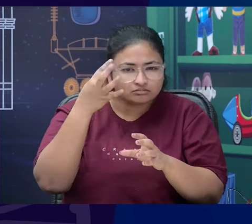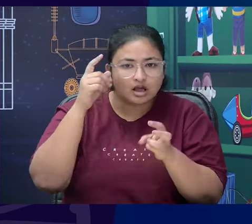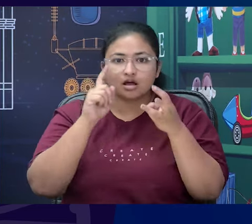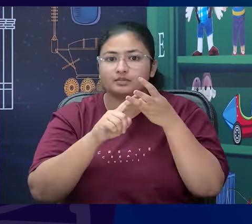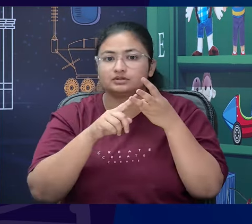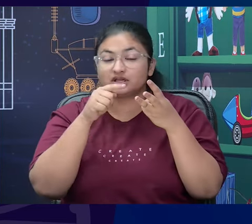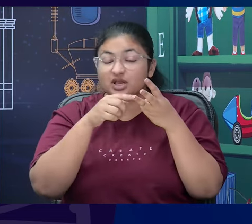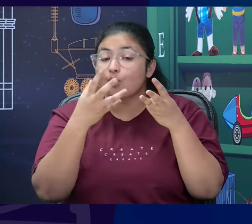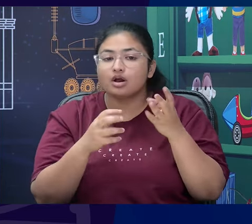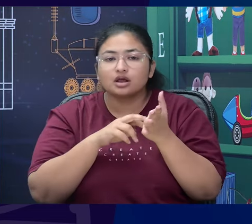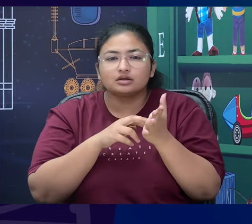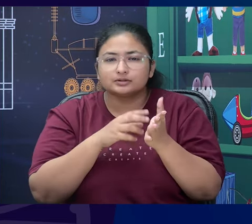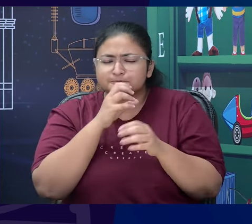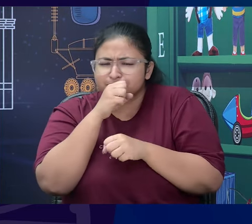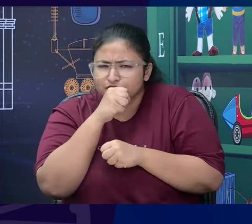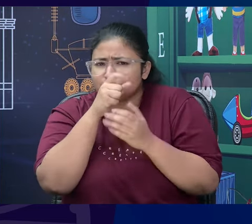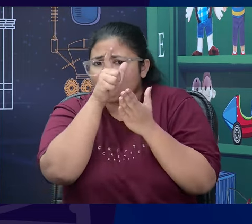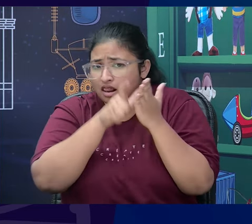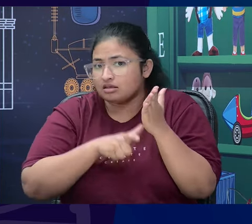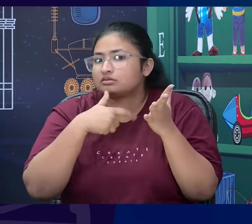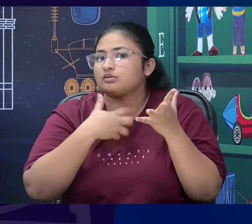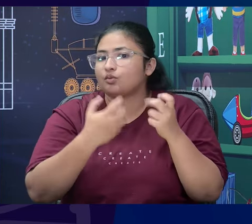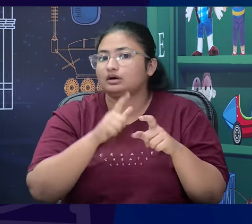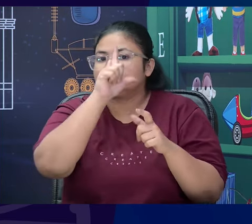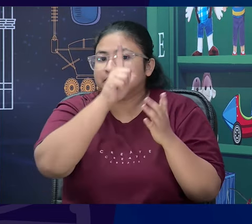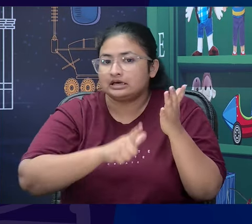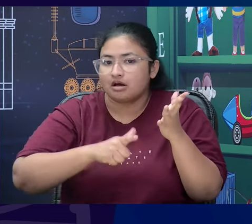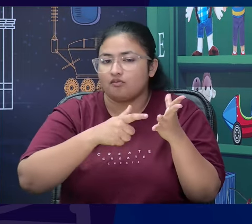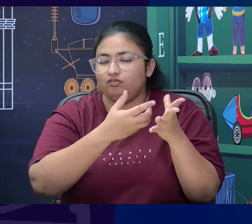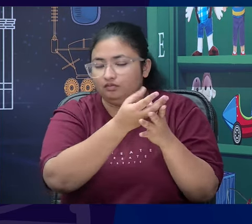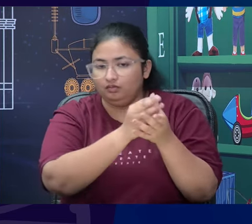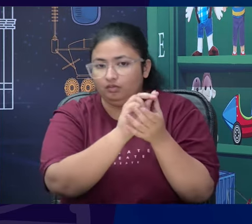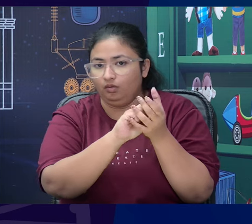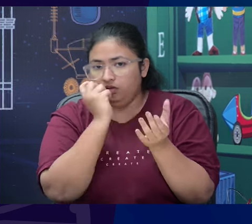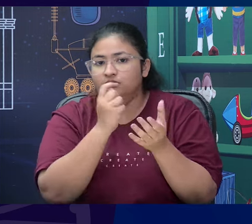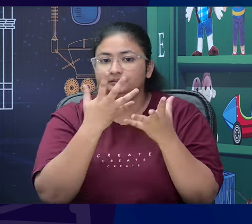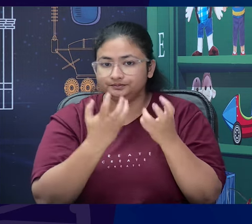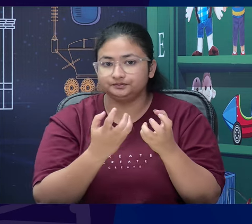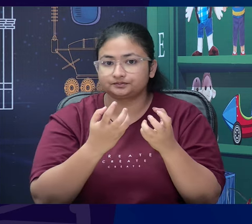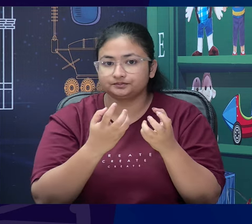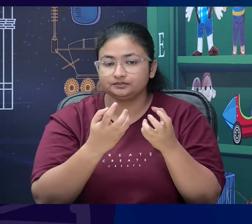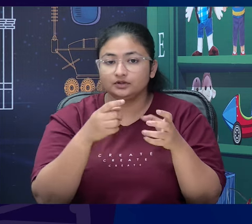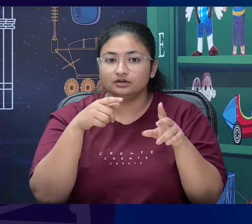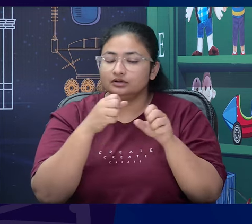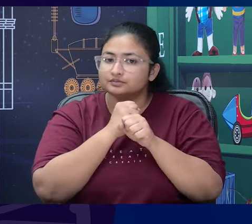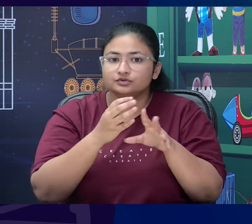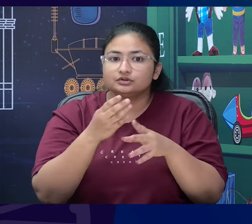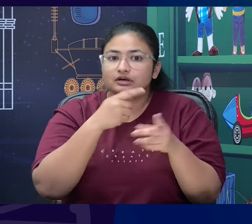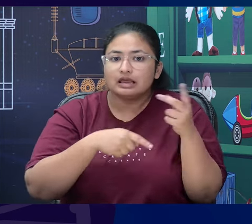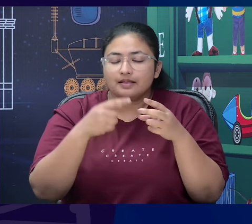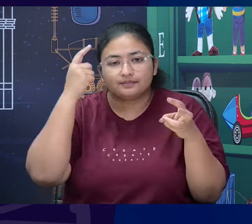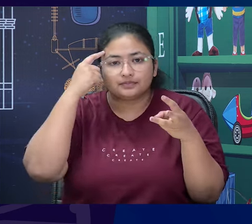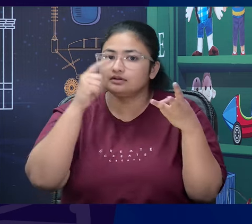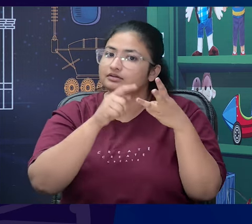as you can see he has the gun in hand and he is what you would expect a spy or secret agent to be like